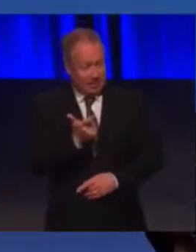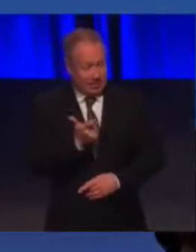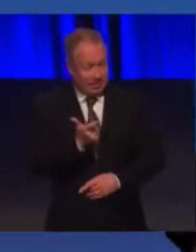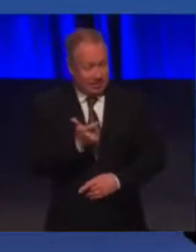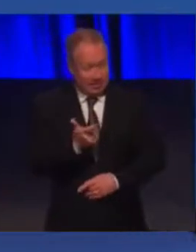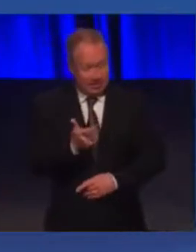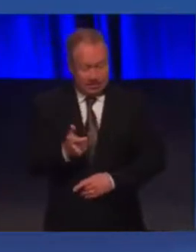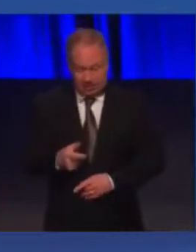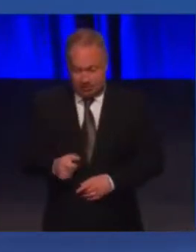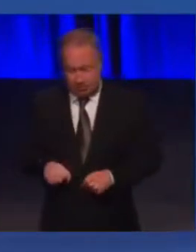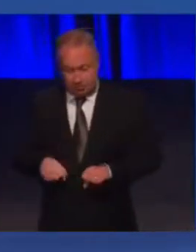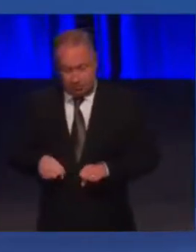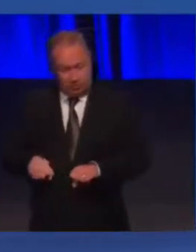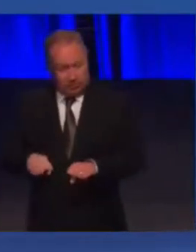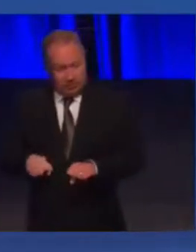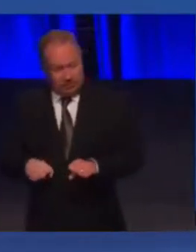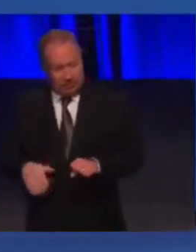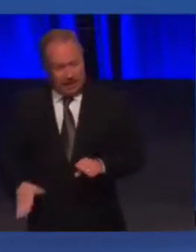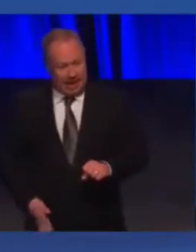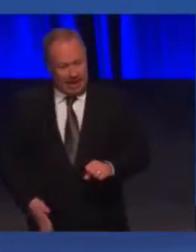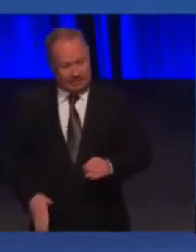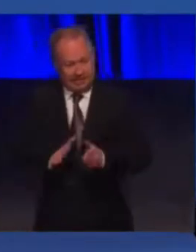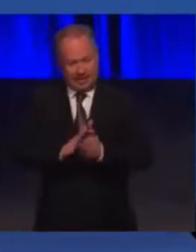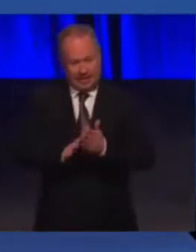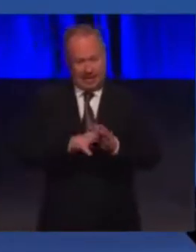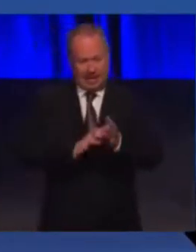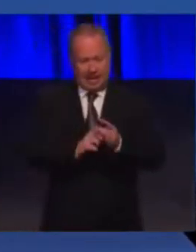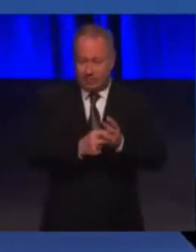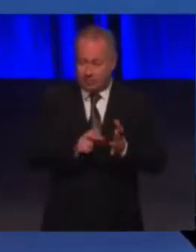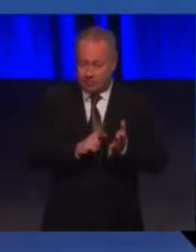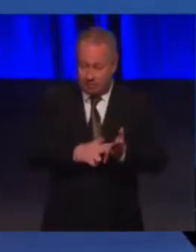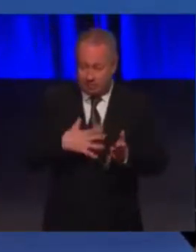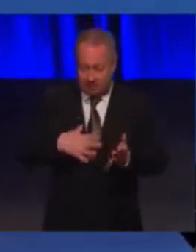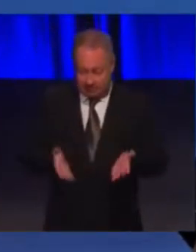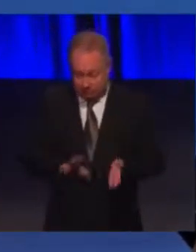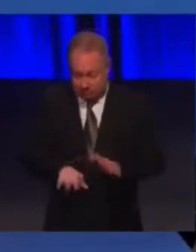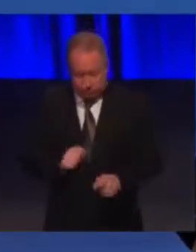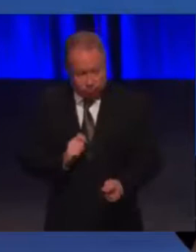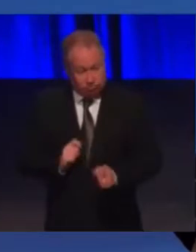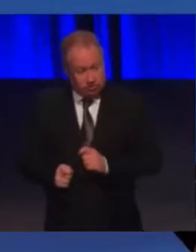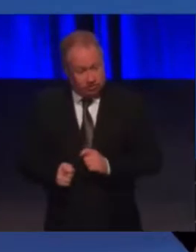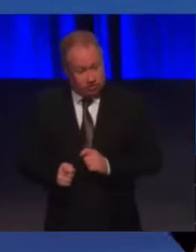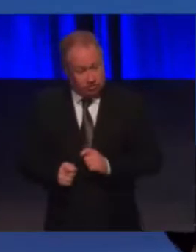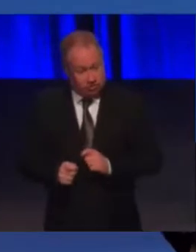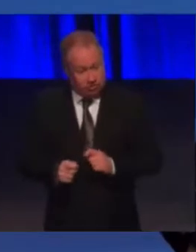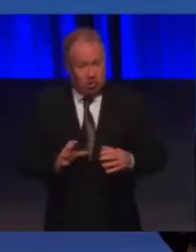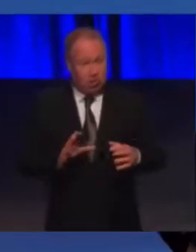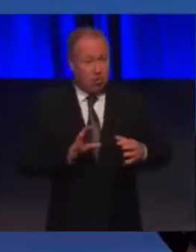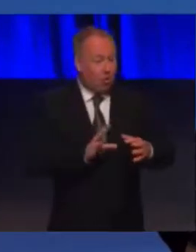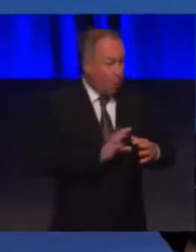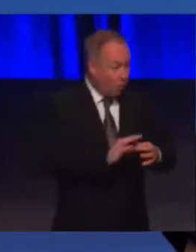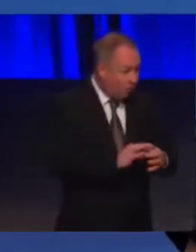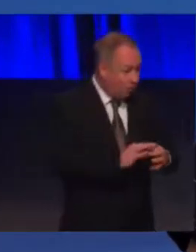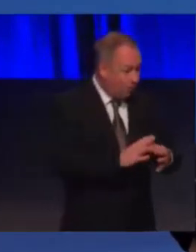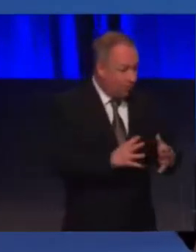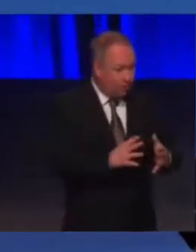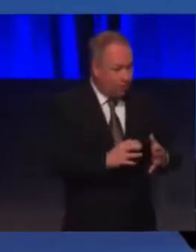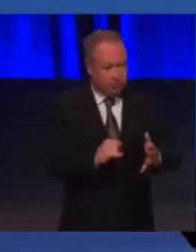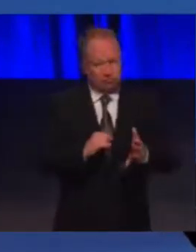a pad changed, he'd either have to go home to Lark Hall, which is about five miles, or go to Strathclyde Park, 2.3 miles.